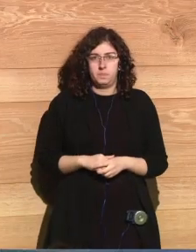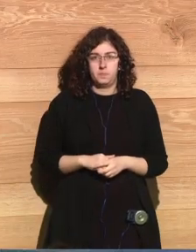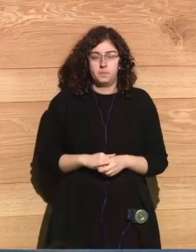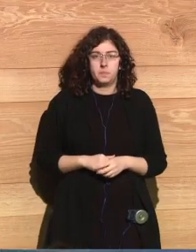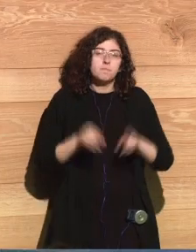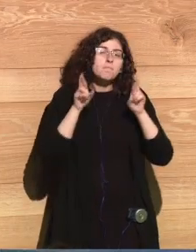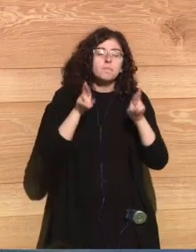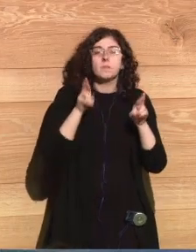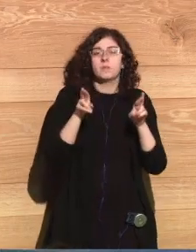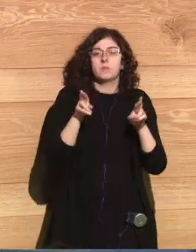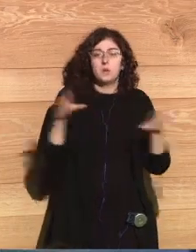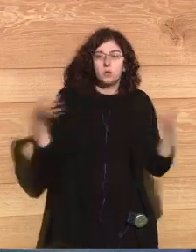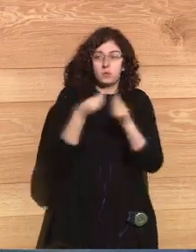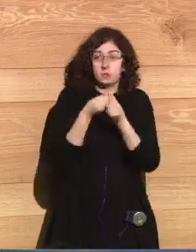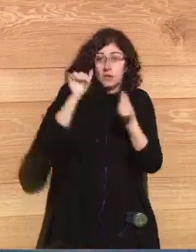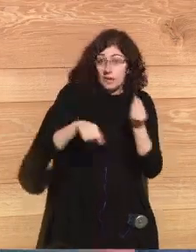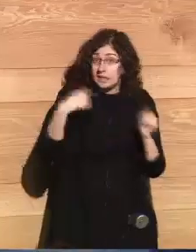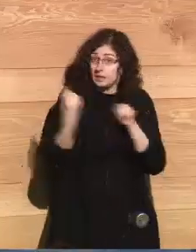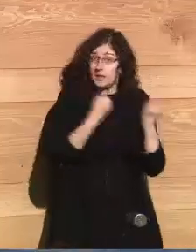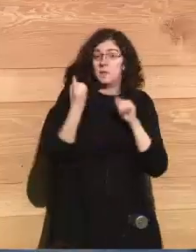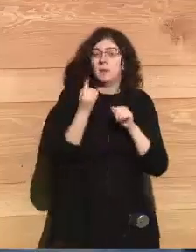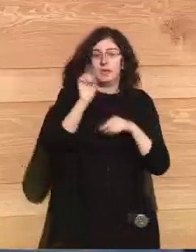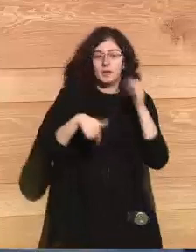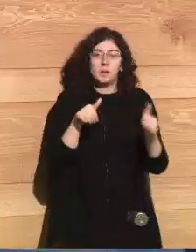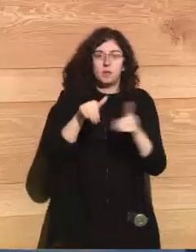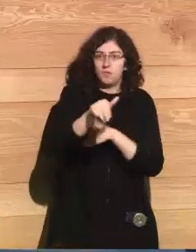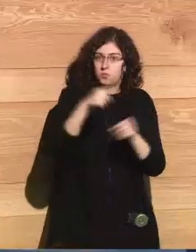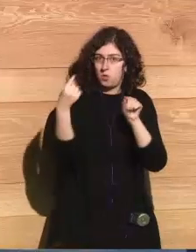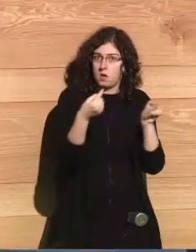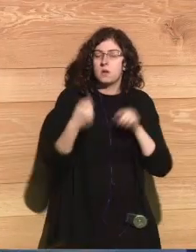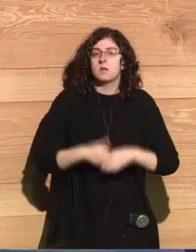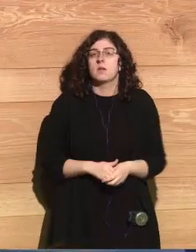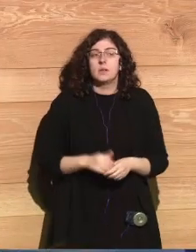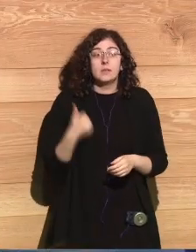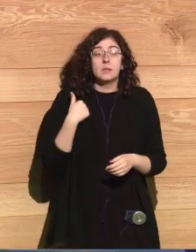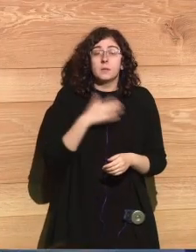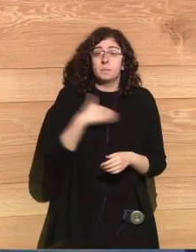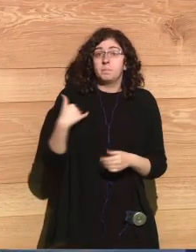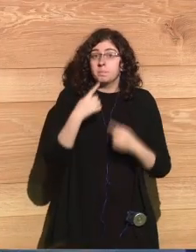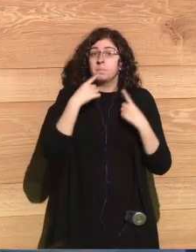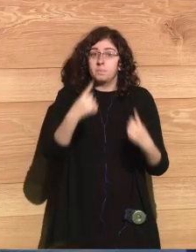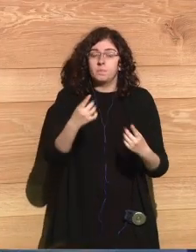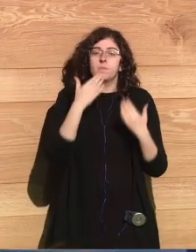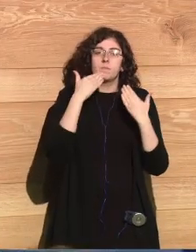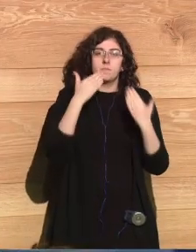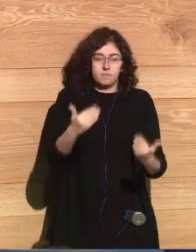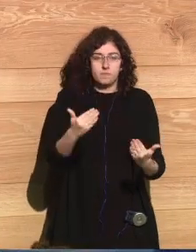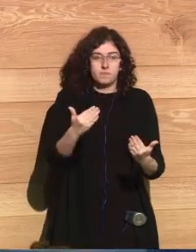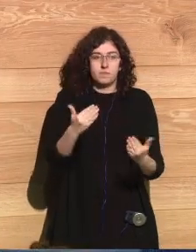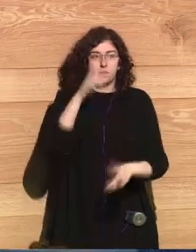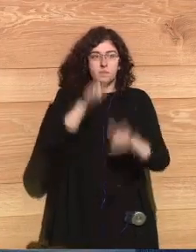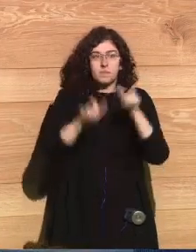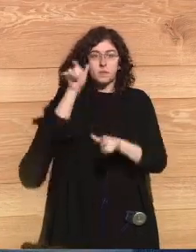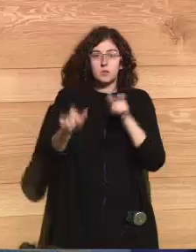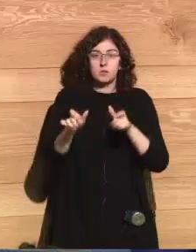in mind I hope you still follow us not just in this debate but in the many to follow I just wanted